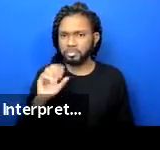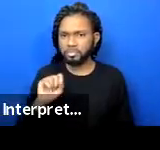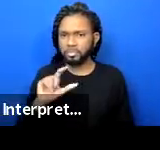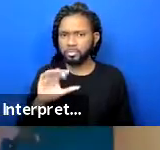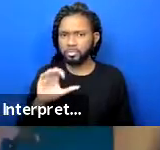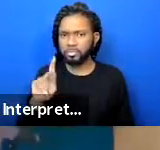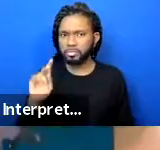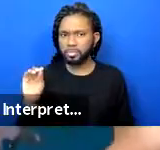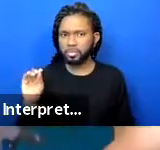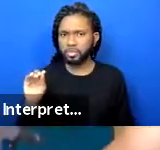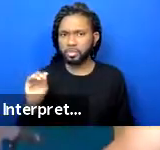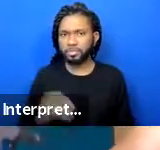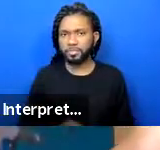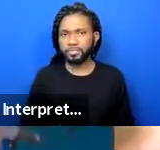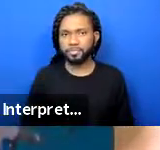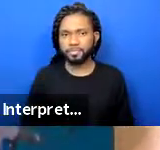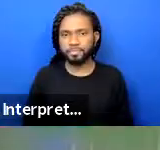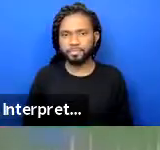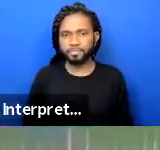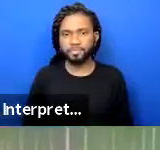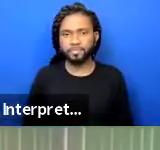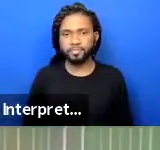so you